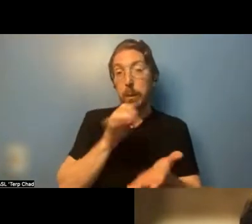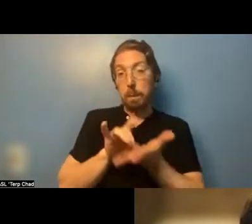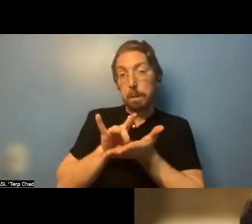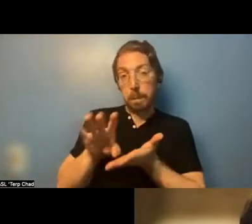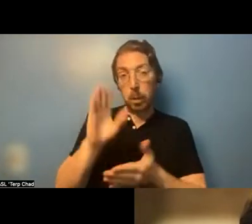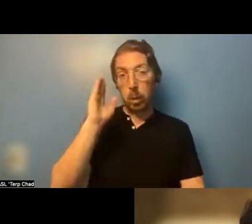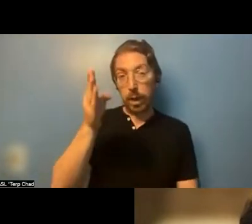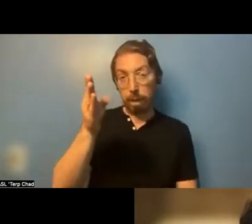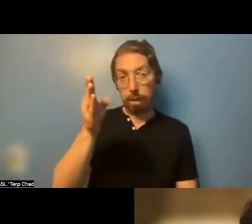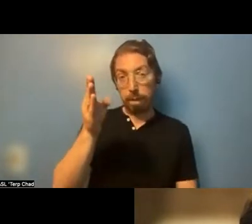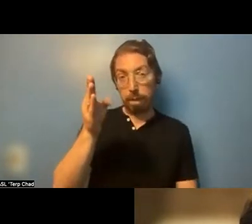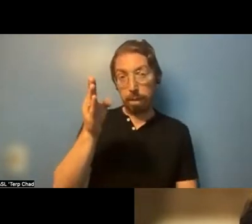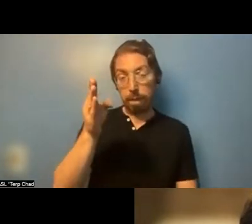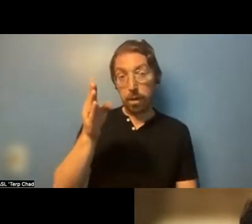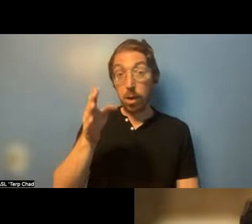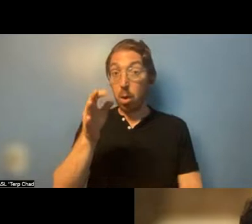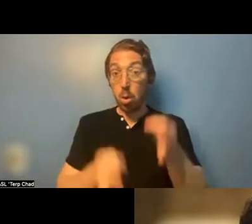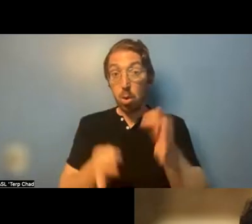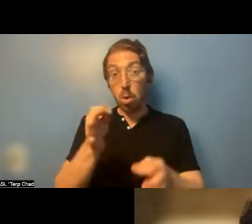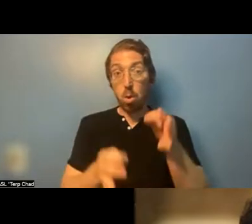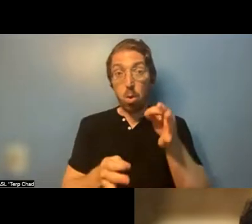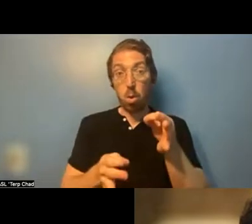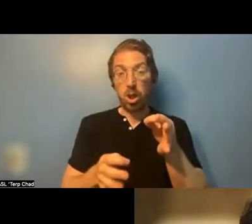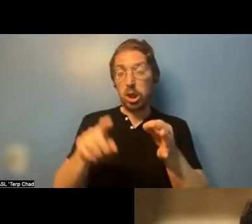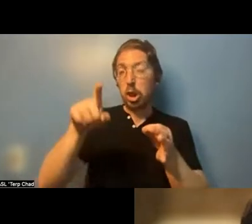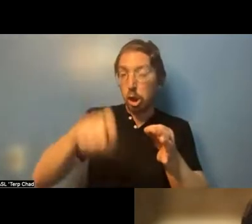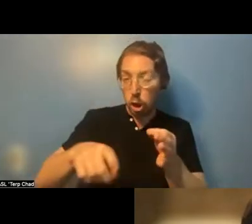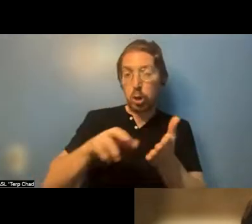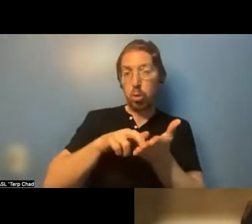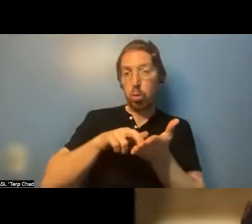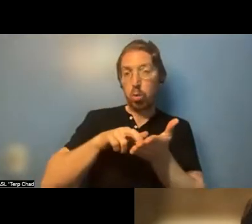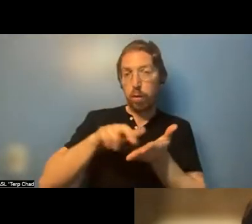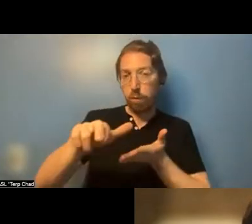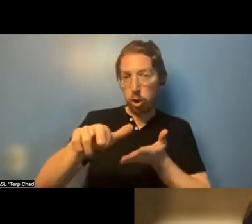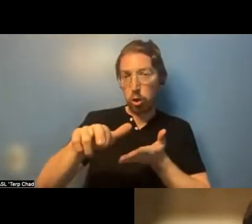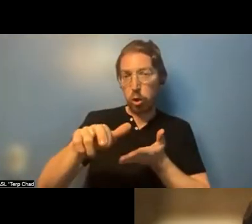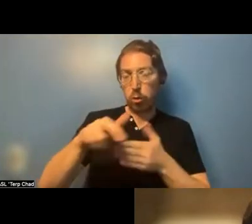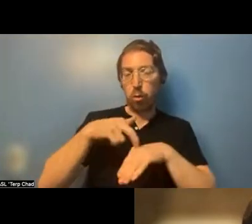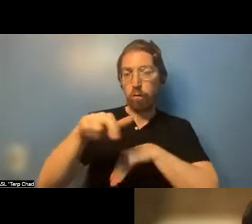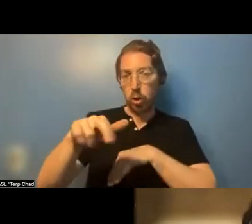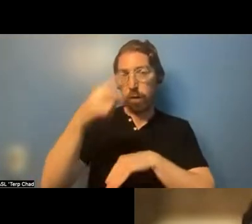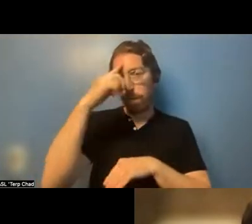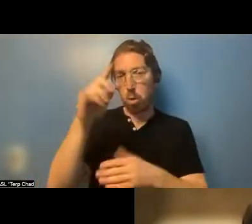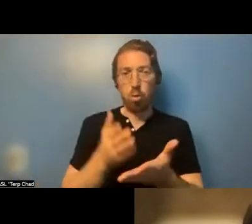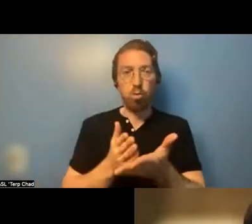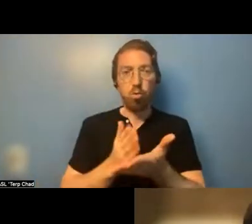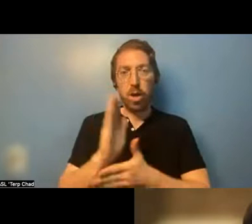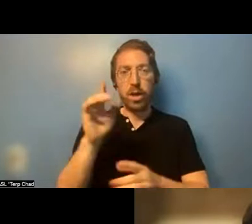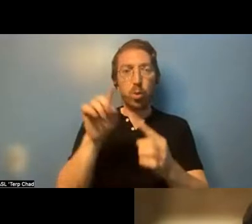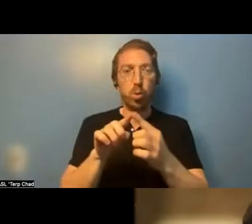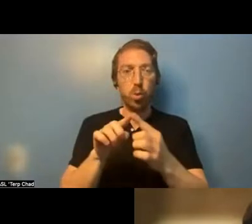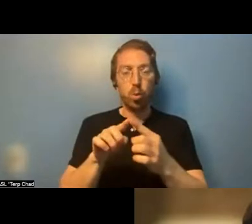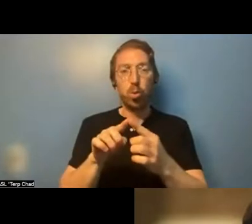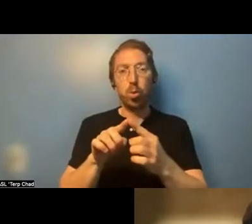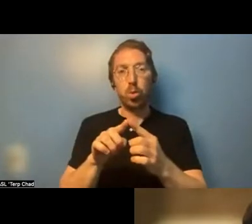referred by the court to what's called a right to counsel provider. Um, New York City